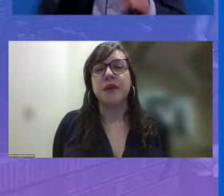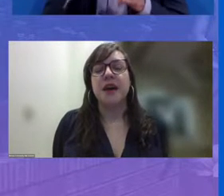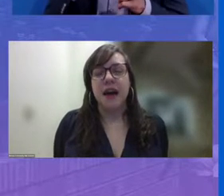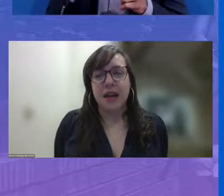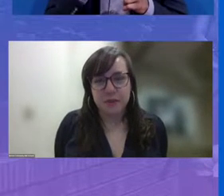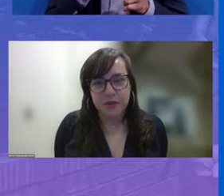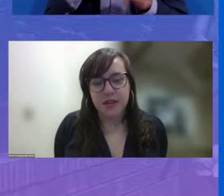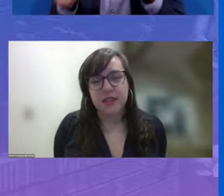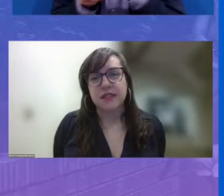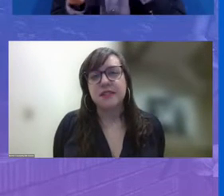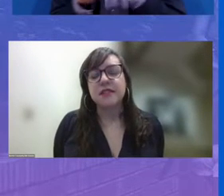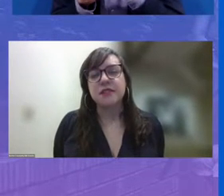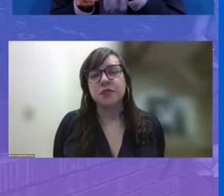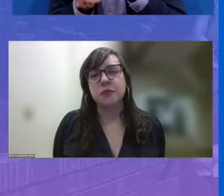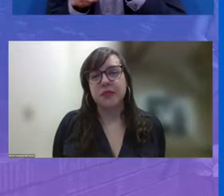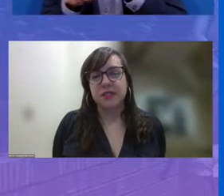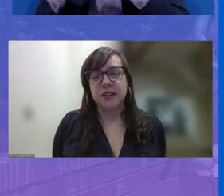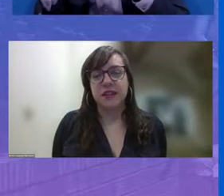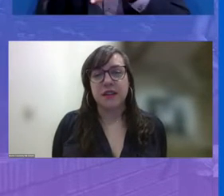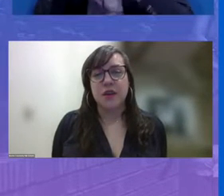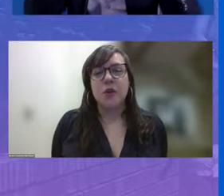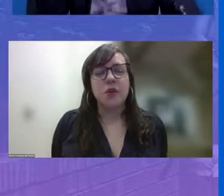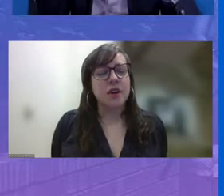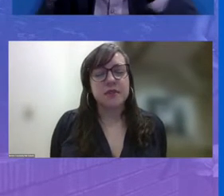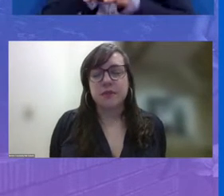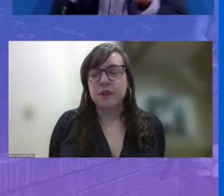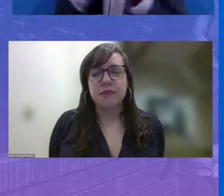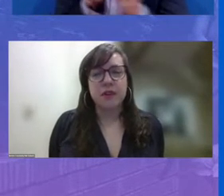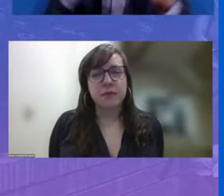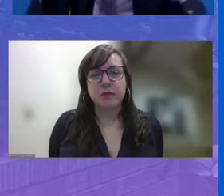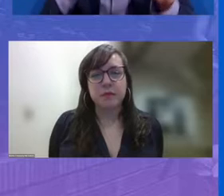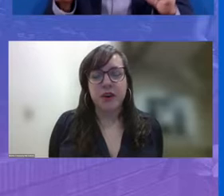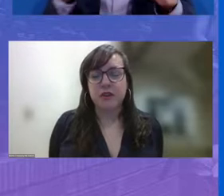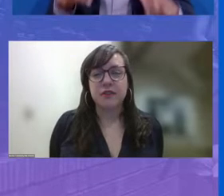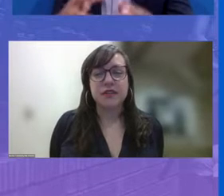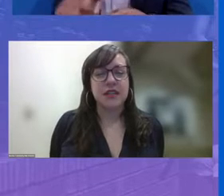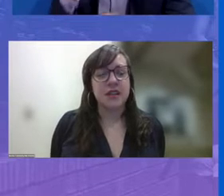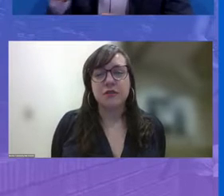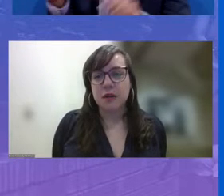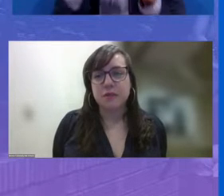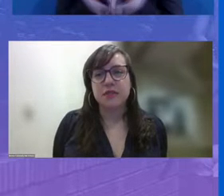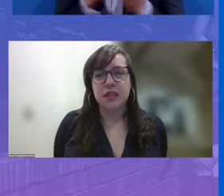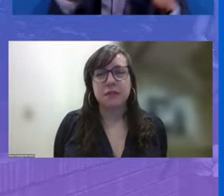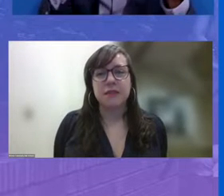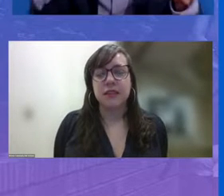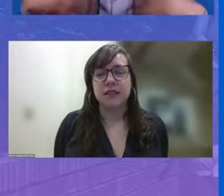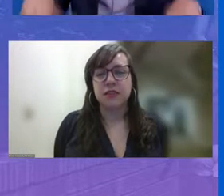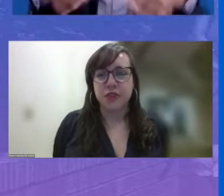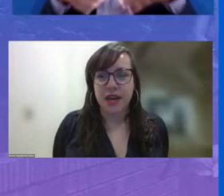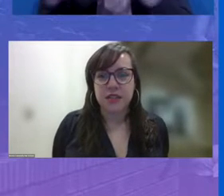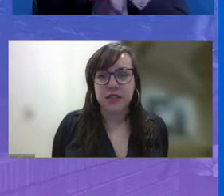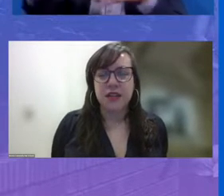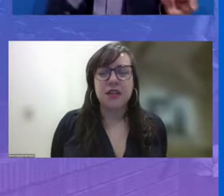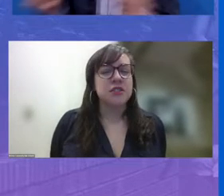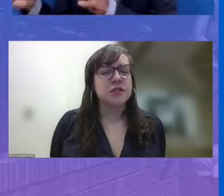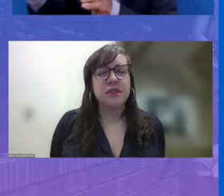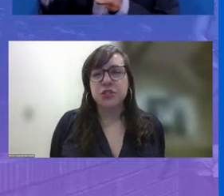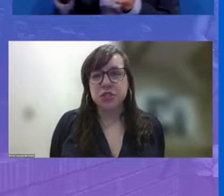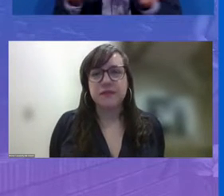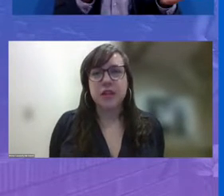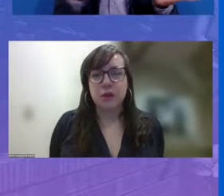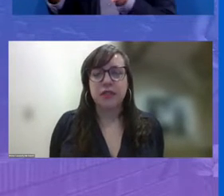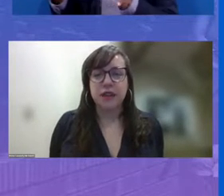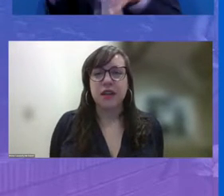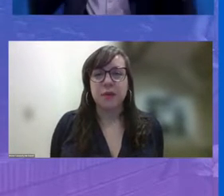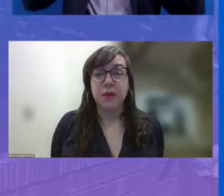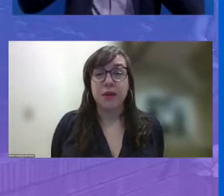also I am serving as the Assistant Superintendent, working with some incredible partners and an incredible team leading this strategy to really